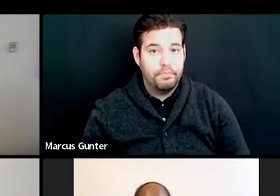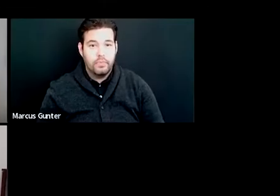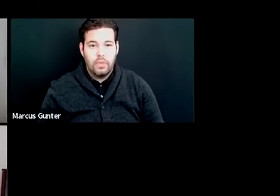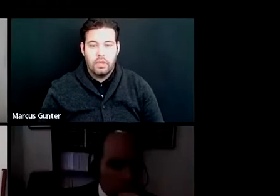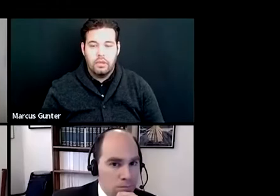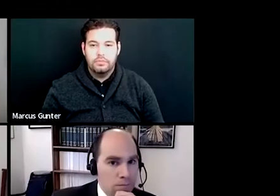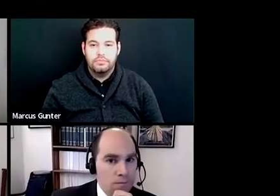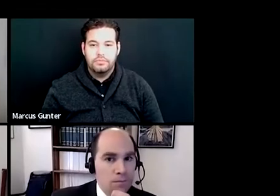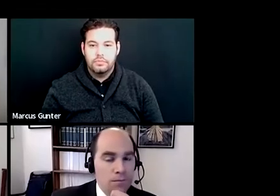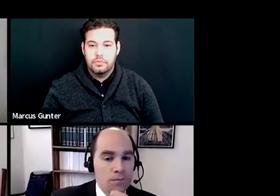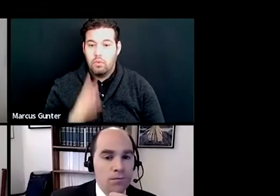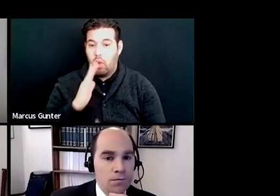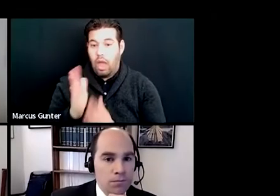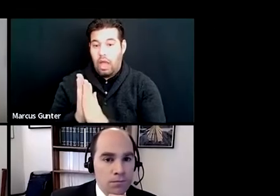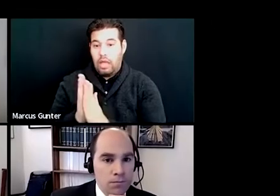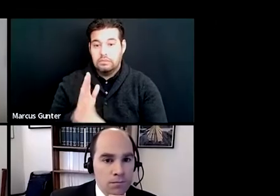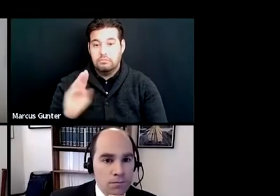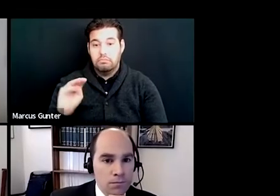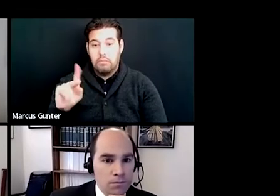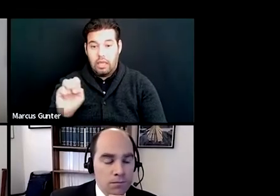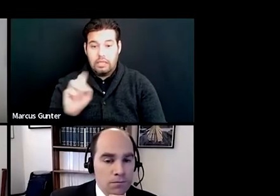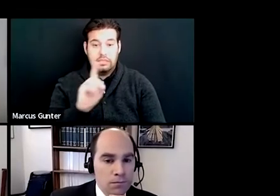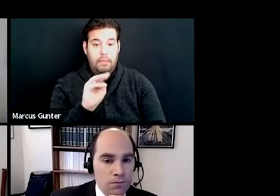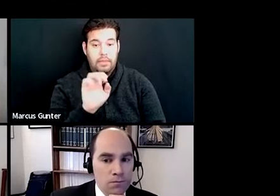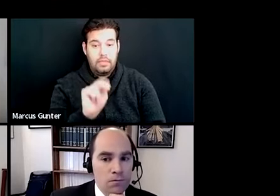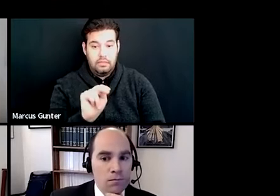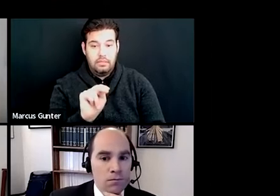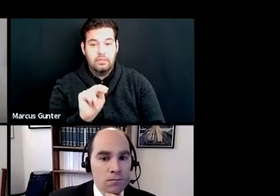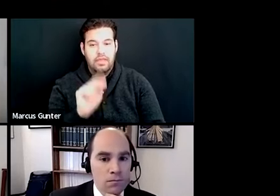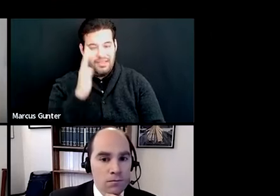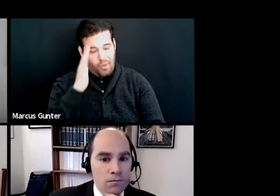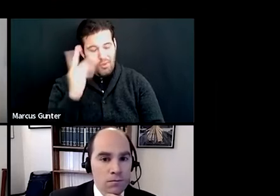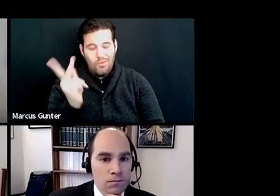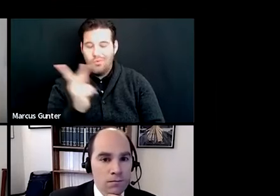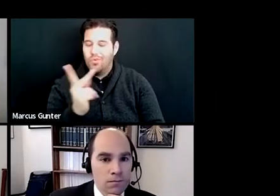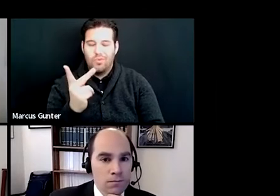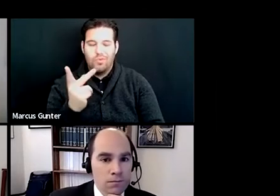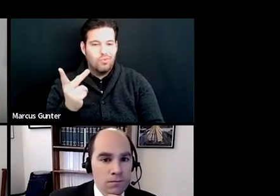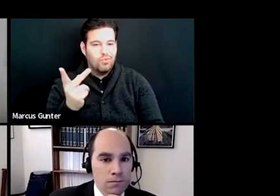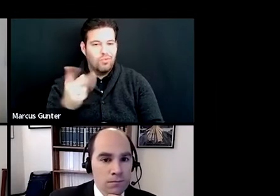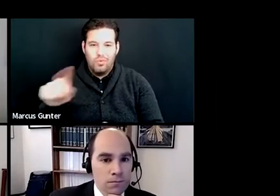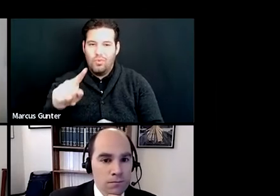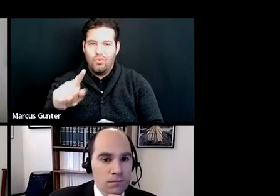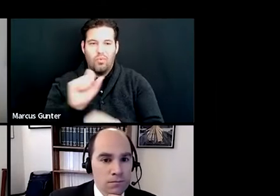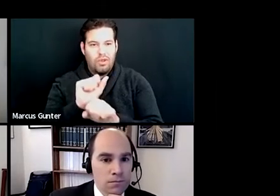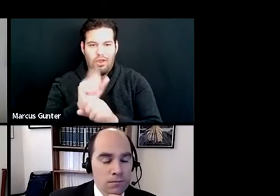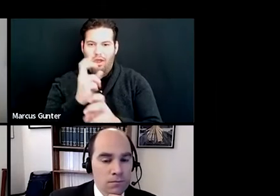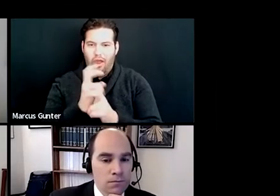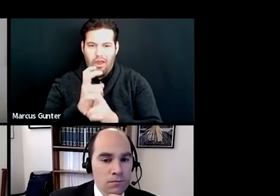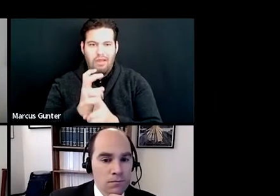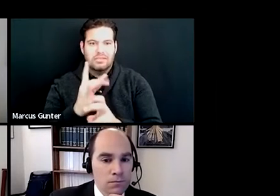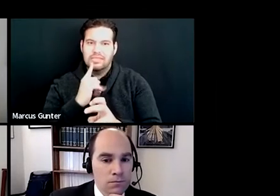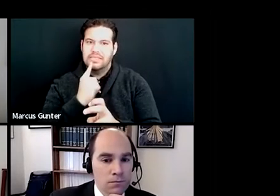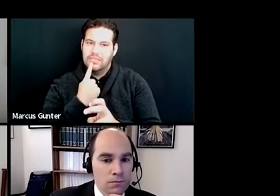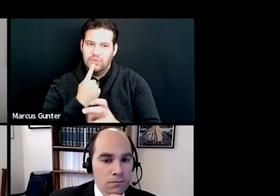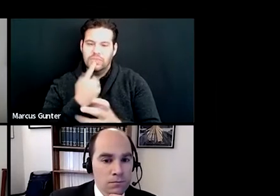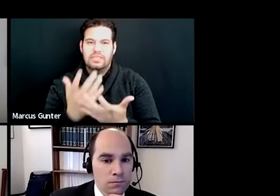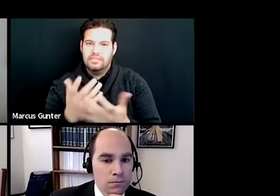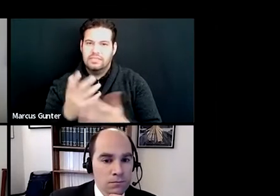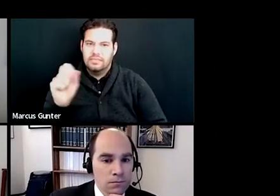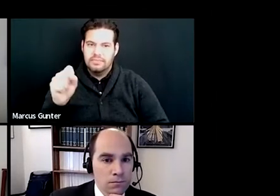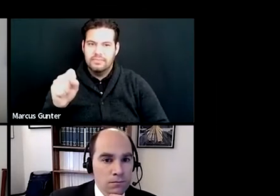So we'll ask Mike and Damien if they have, and we know that you've been working really hard on this and taking this very seriously. So we're,